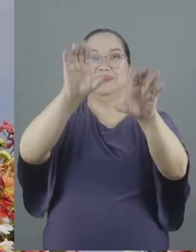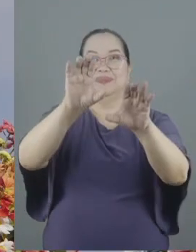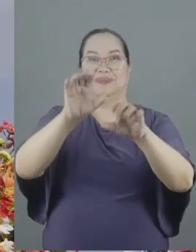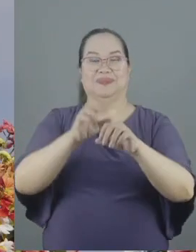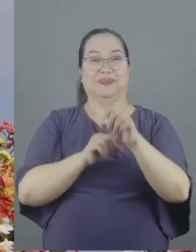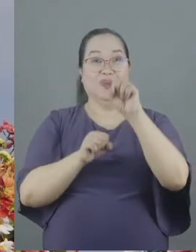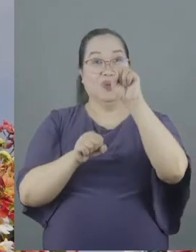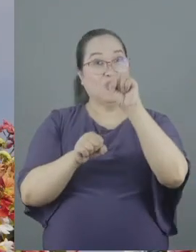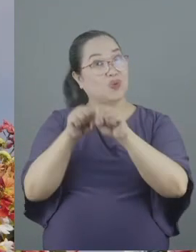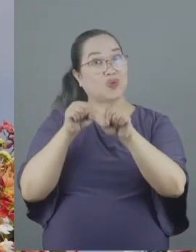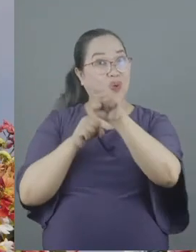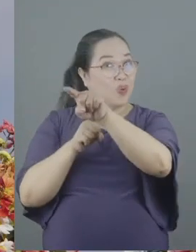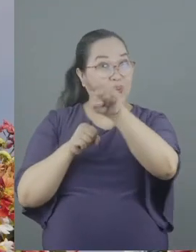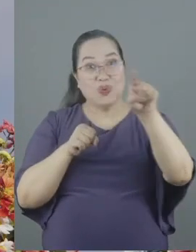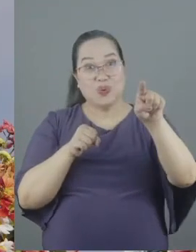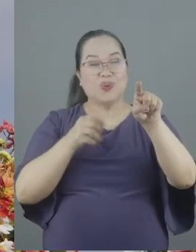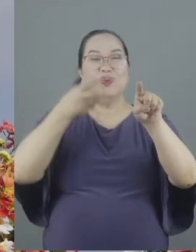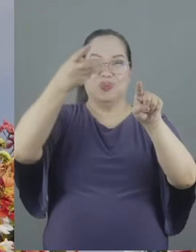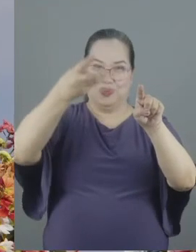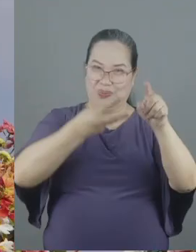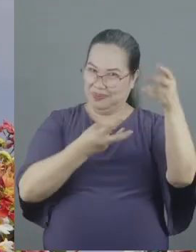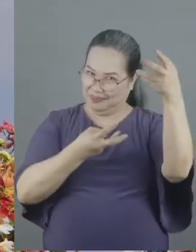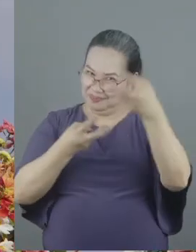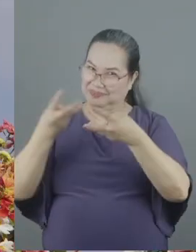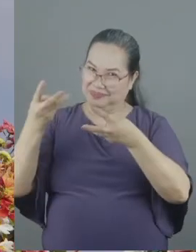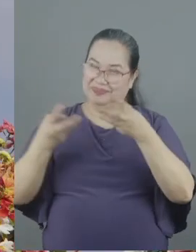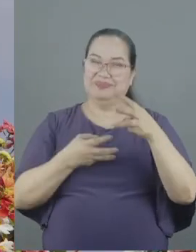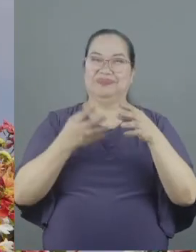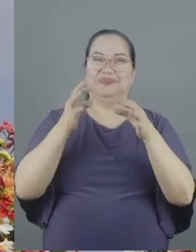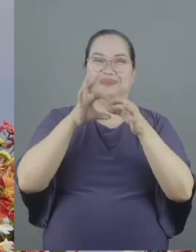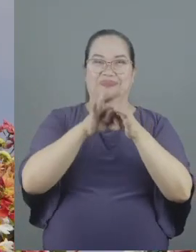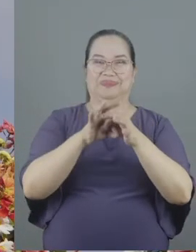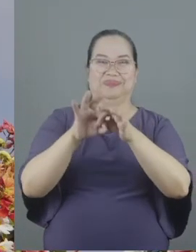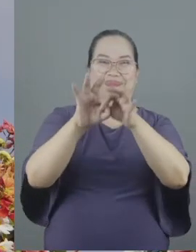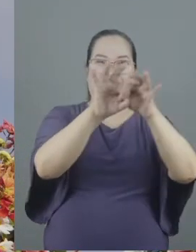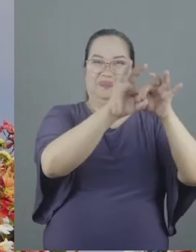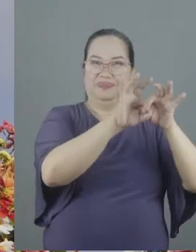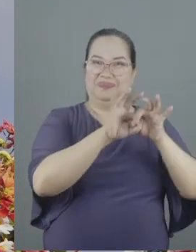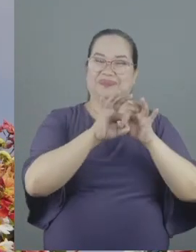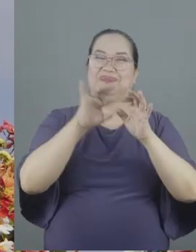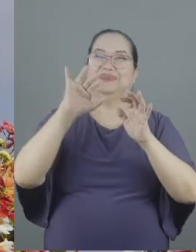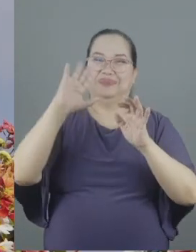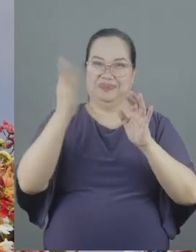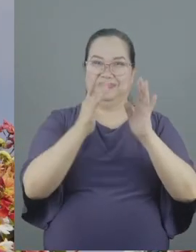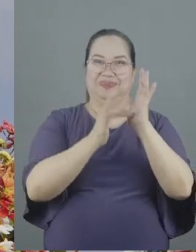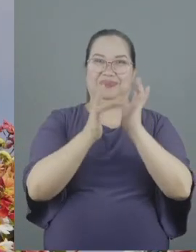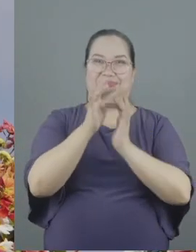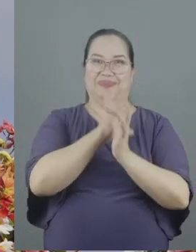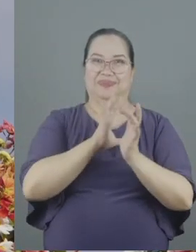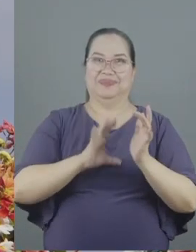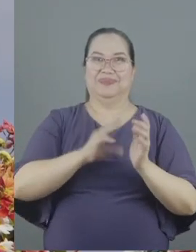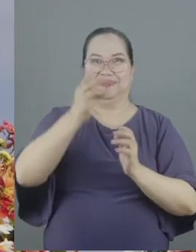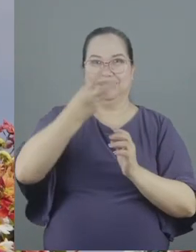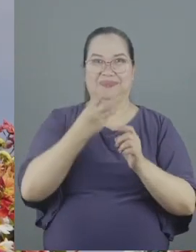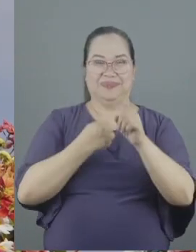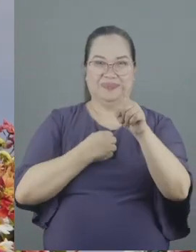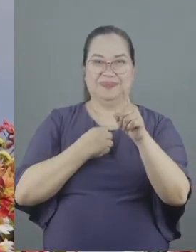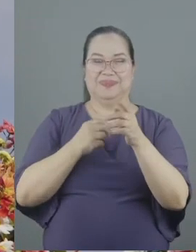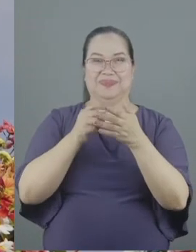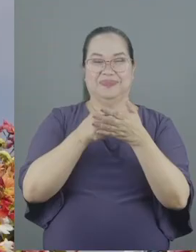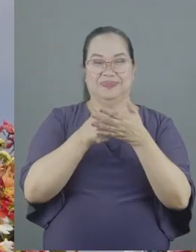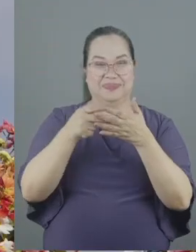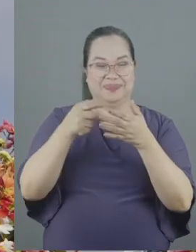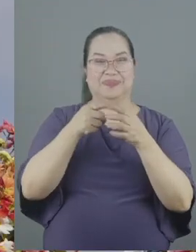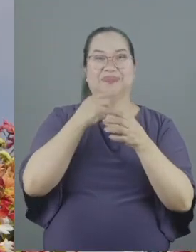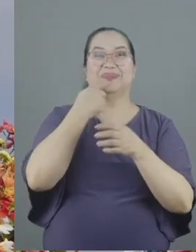therefore welcome one another as Christ has welcomed you that's what he said in the beginning of chapter 14